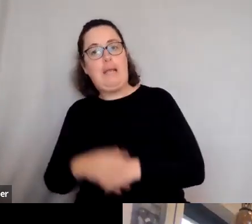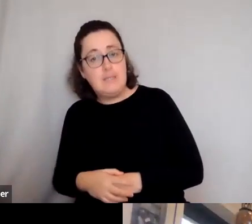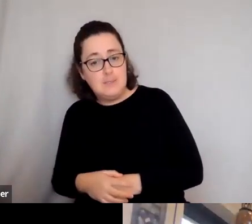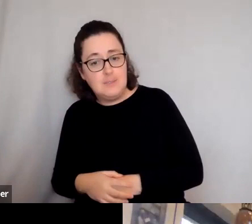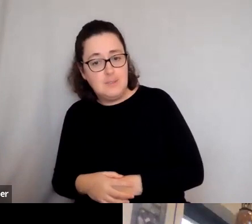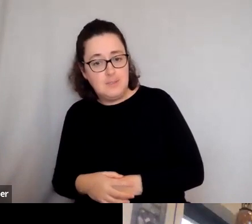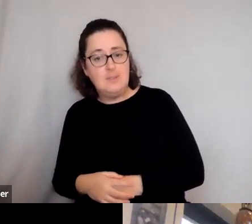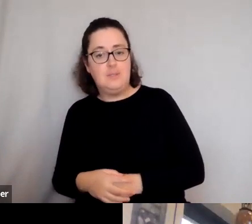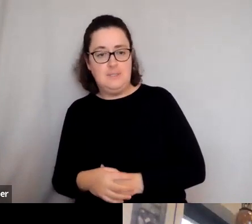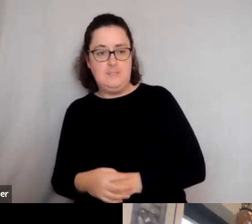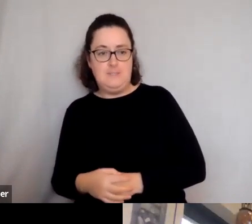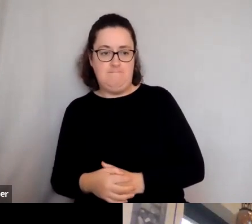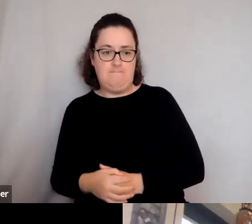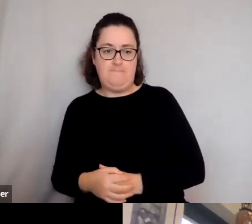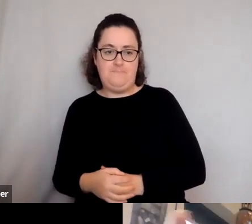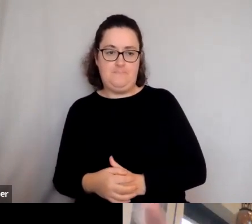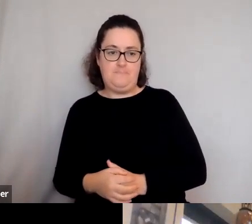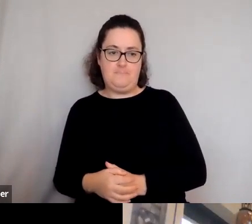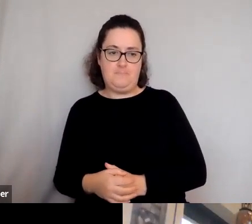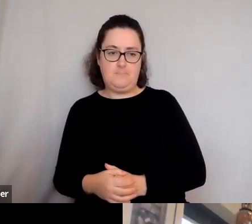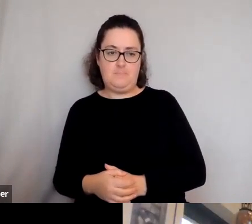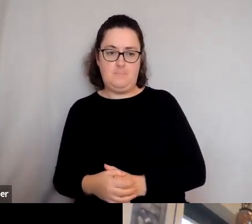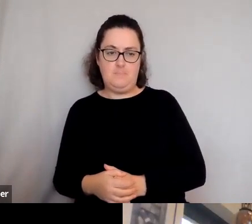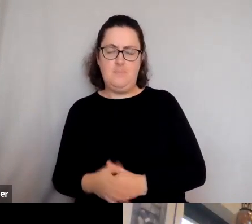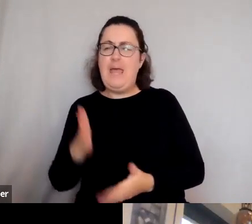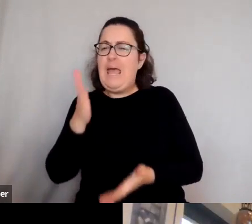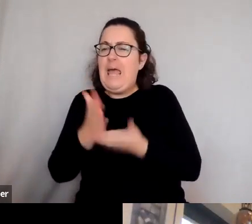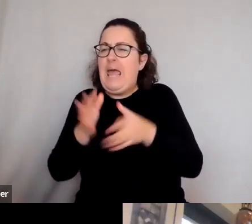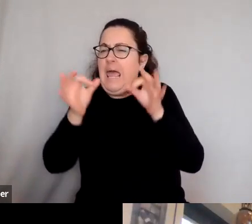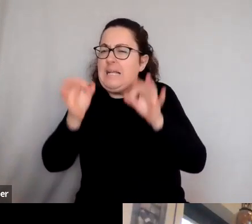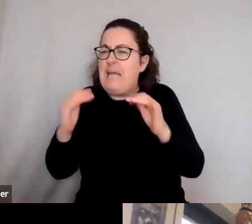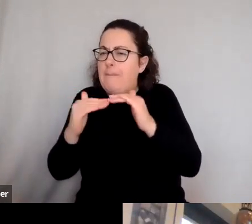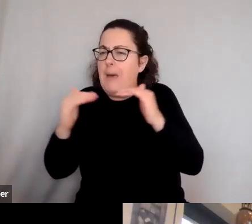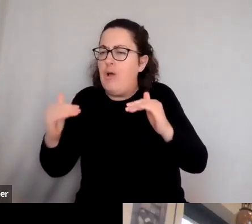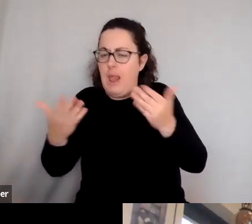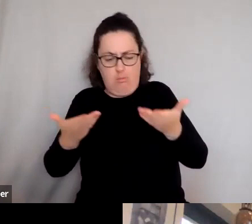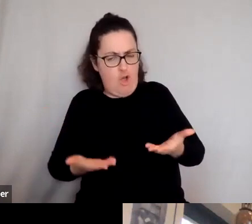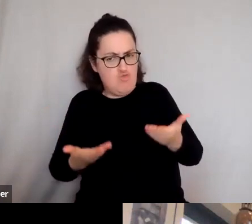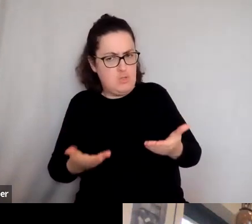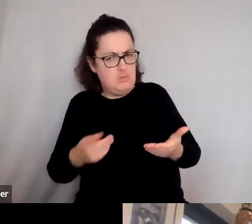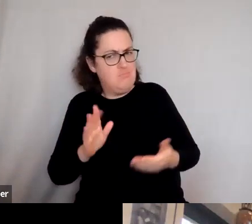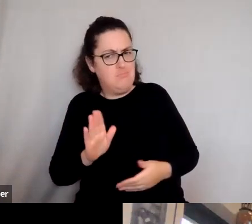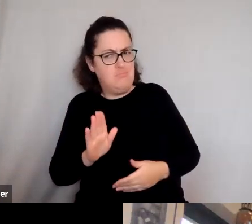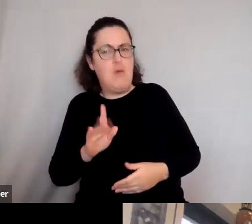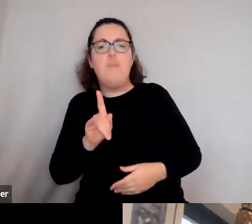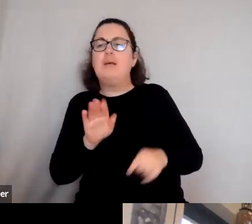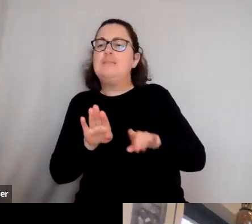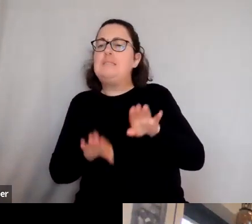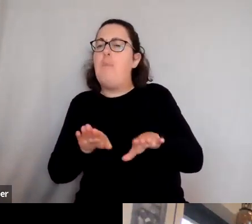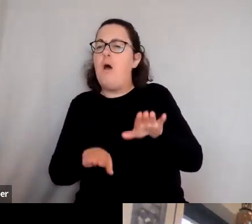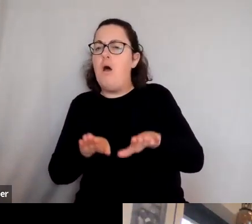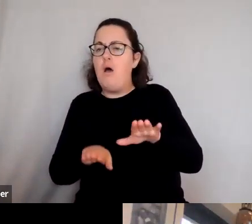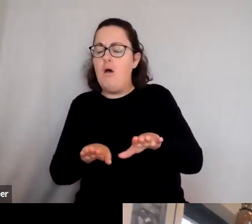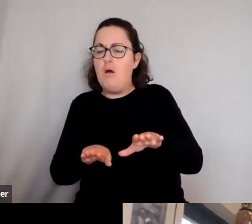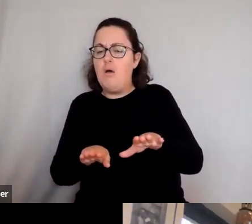And so that's not an exact parallel for now, but I think there is a kind of similarity that if we don't